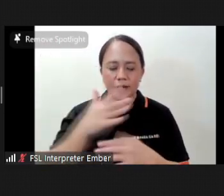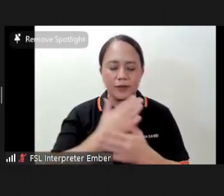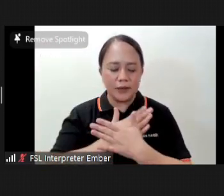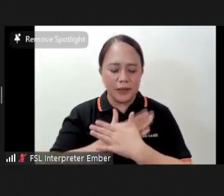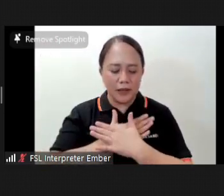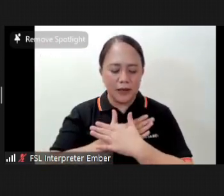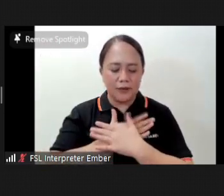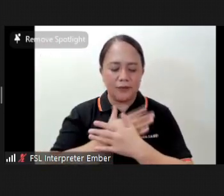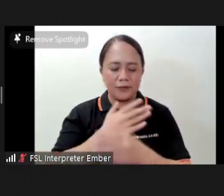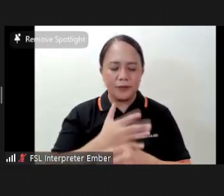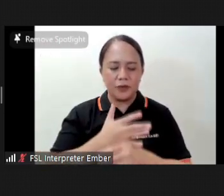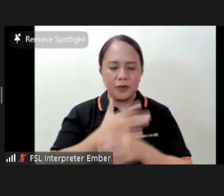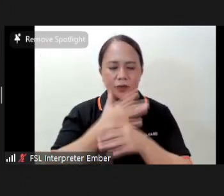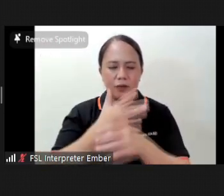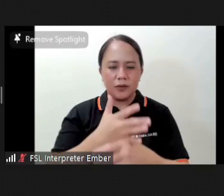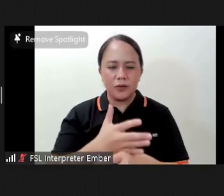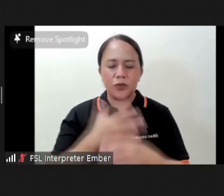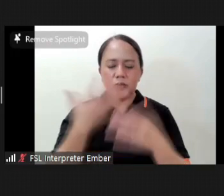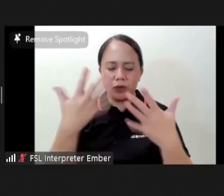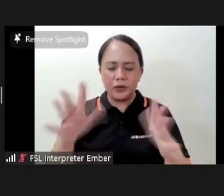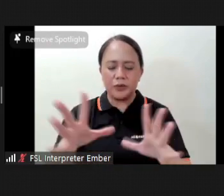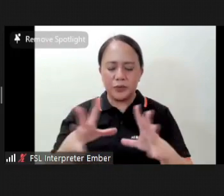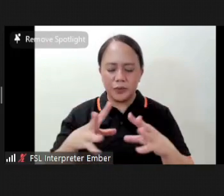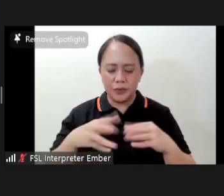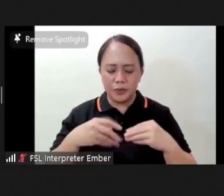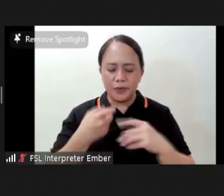this caring. That you have received from the light.